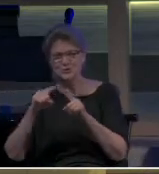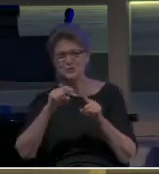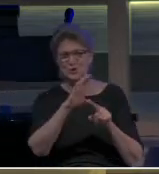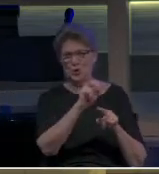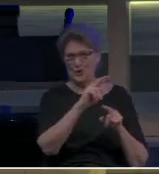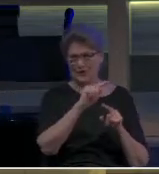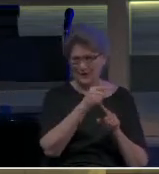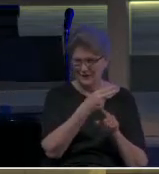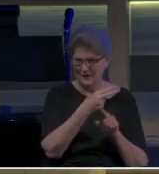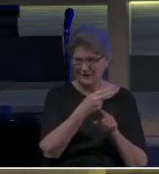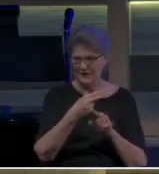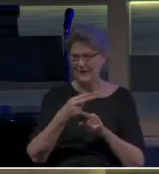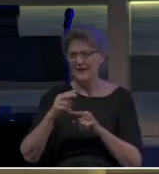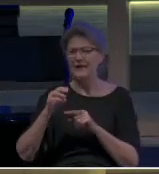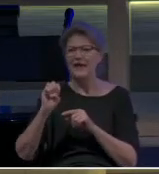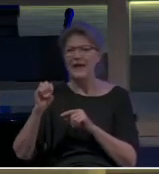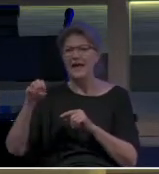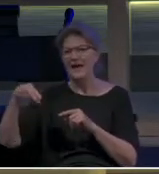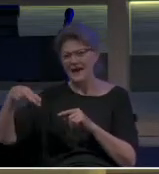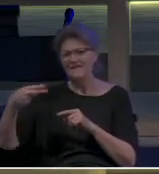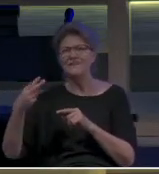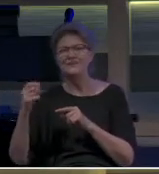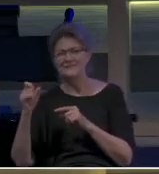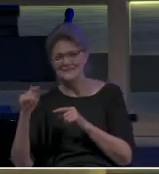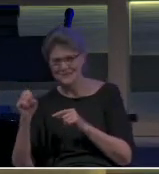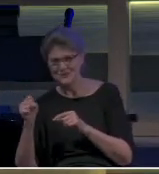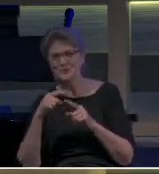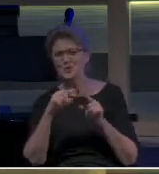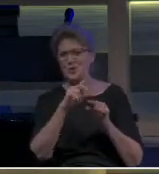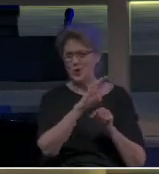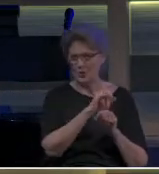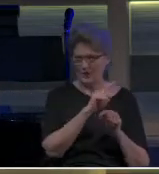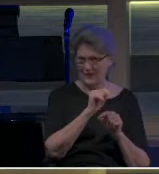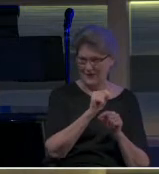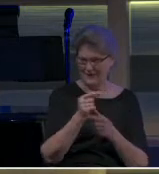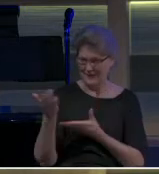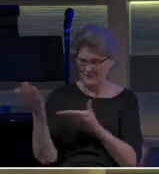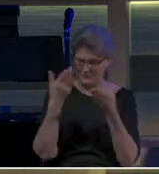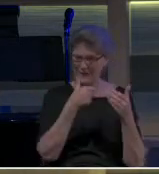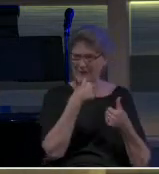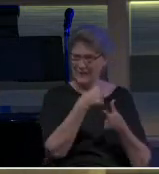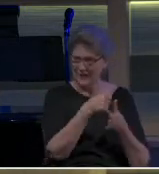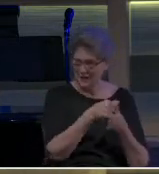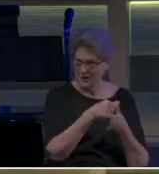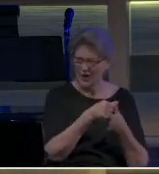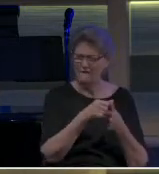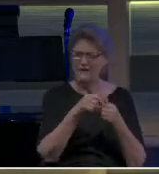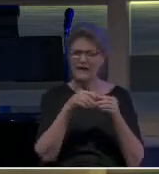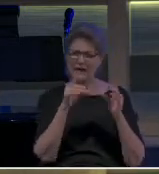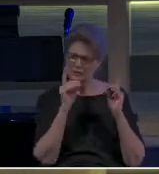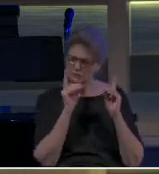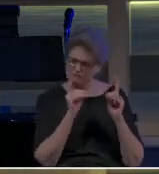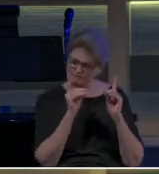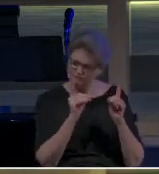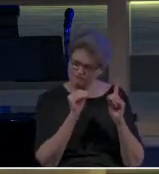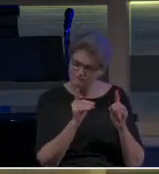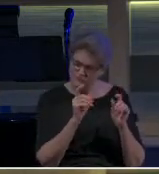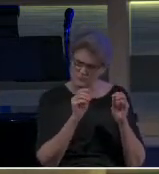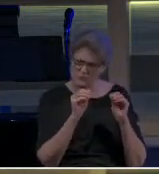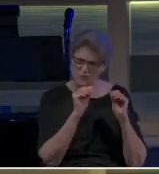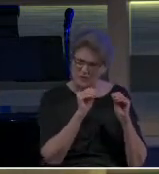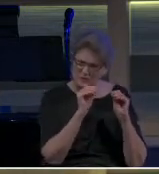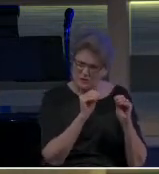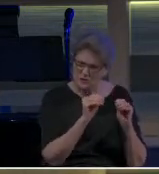he carried that letter. It was a letter of rebuke, of instruction, of really calling people to account in